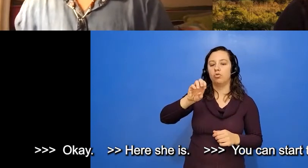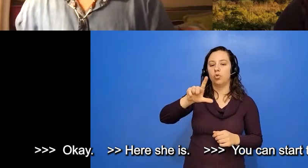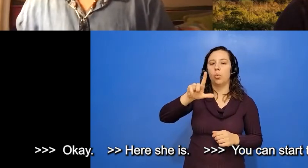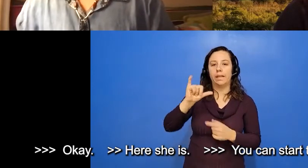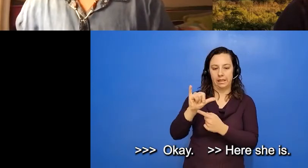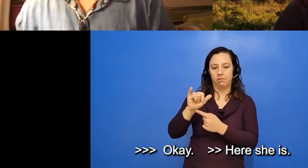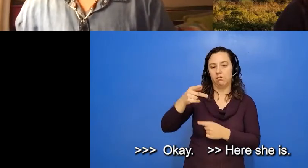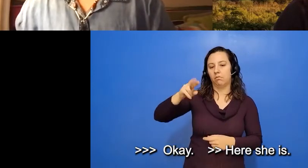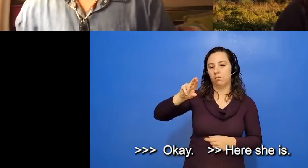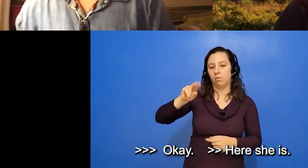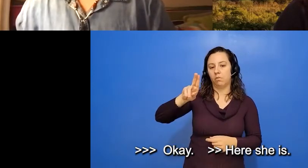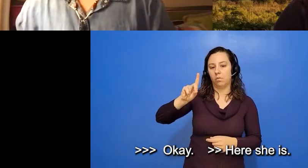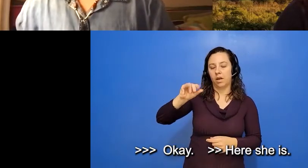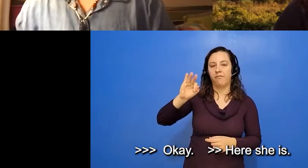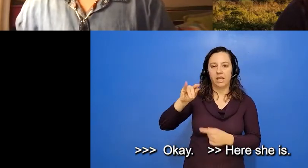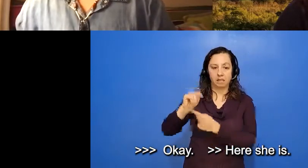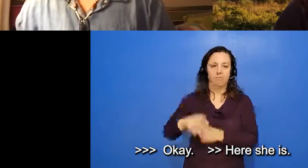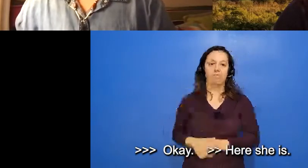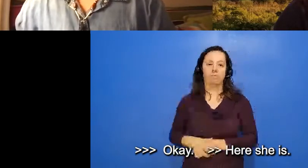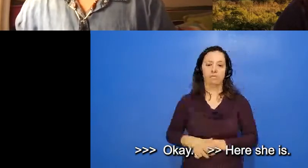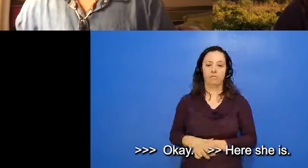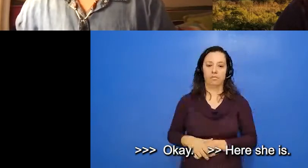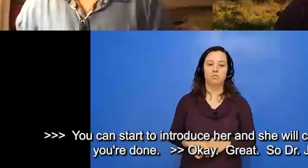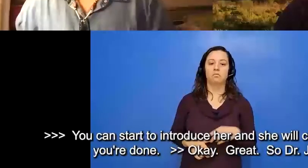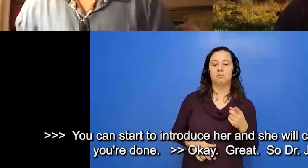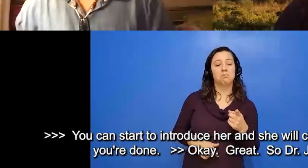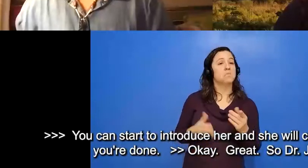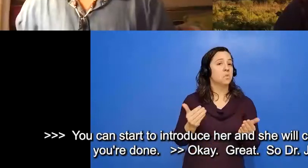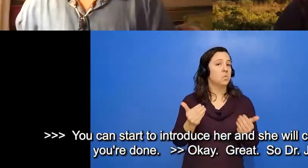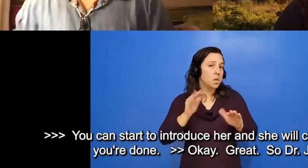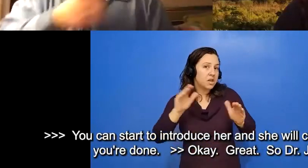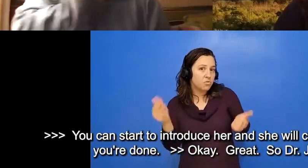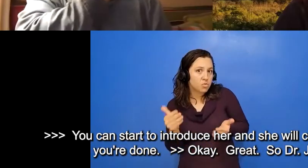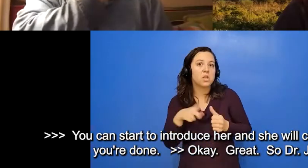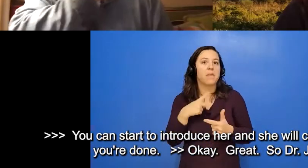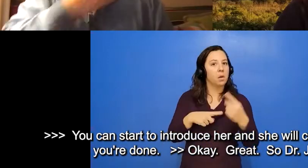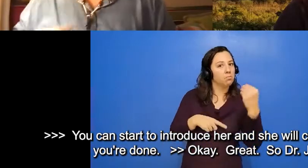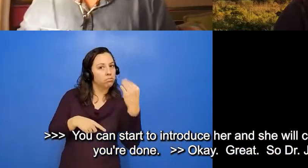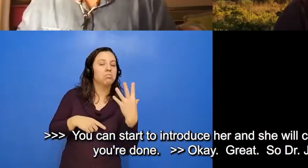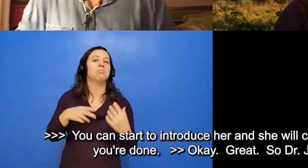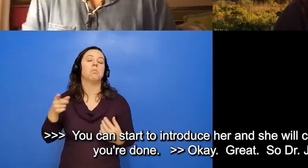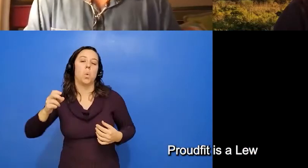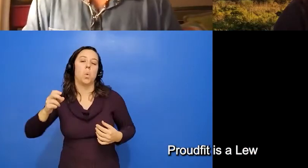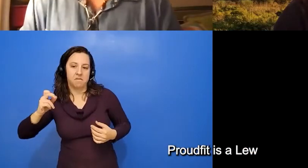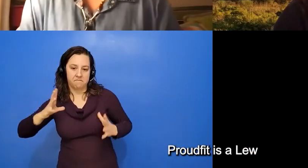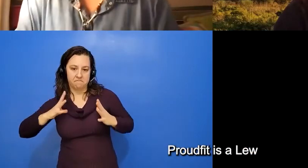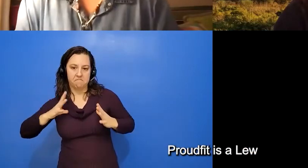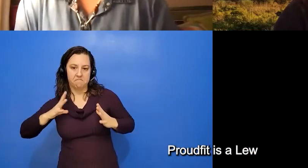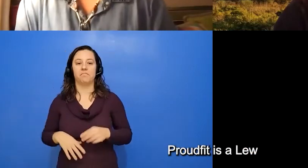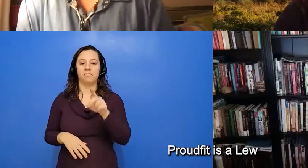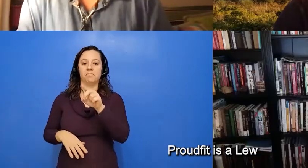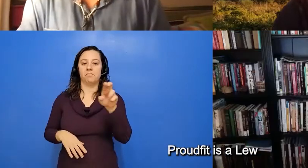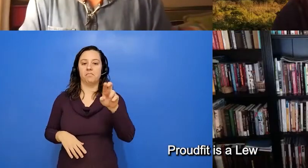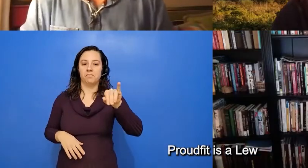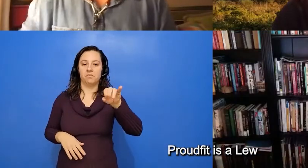Jolie So Emma, you can start to intro her and then she will come on when you're done. Jolie great. So Dr. Jolie